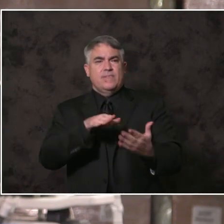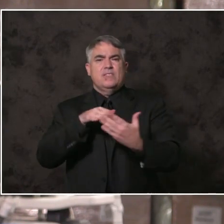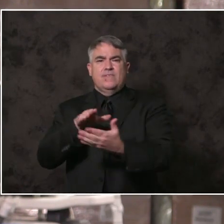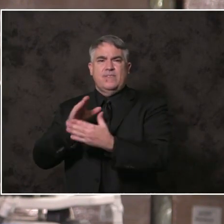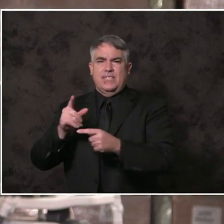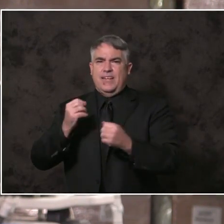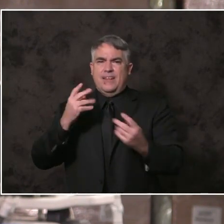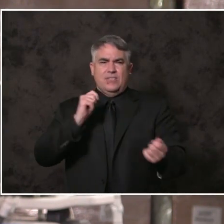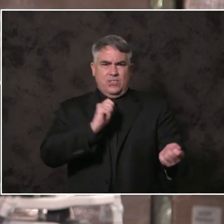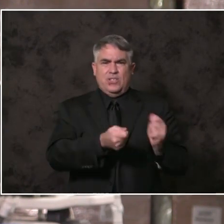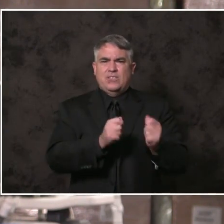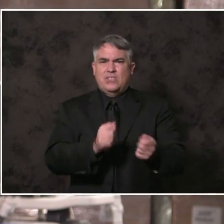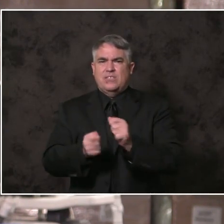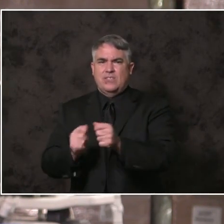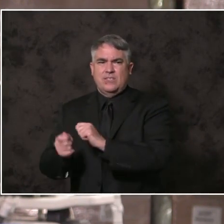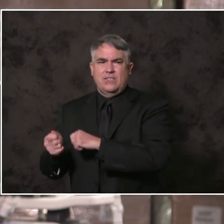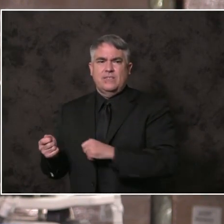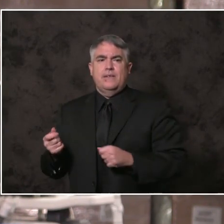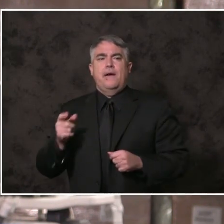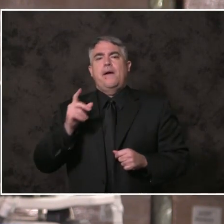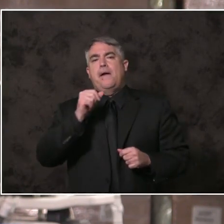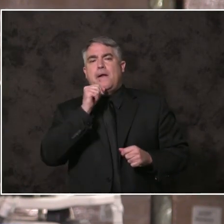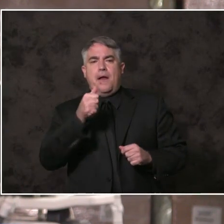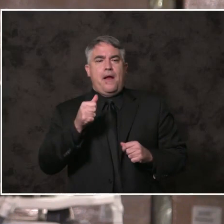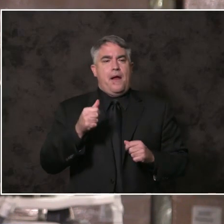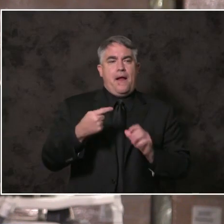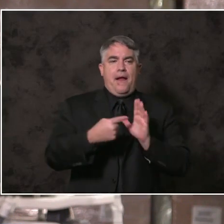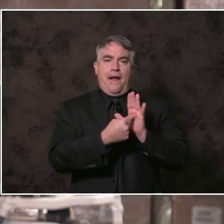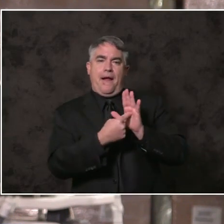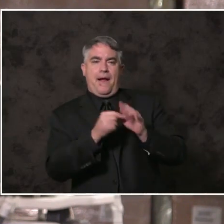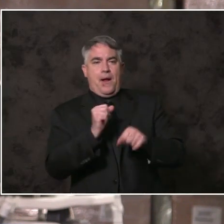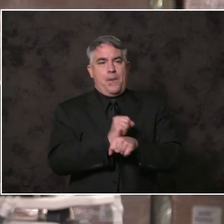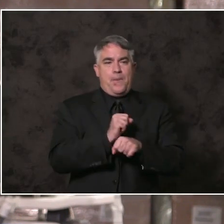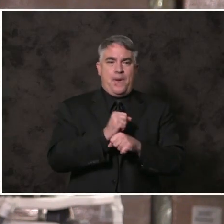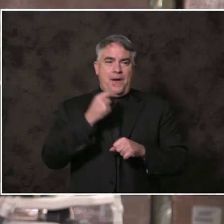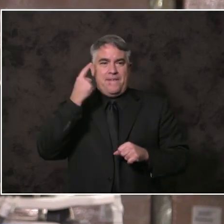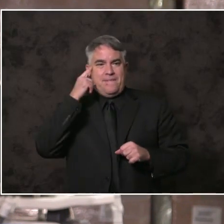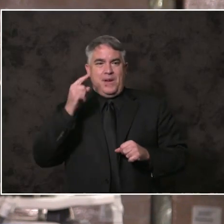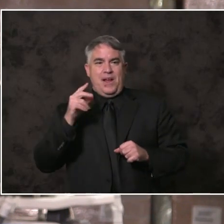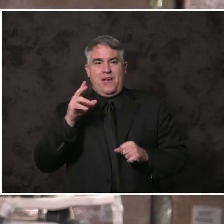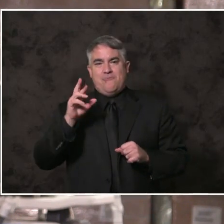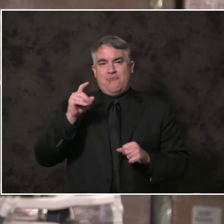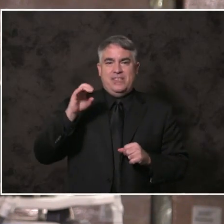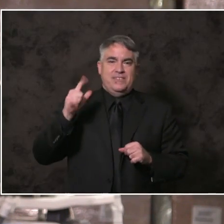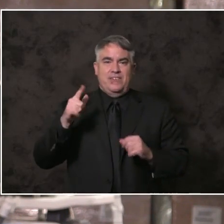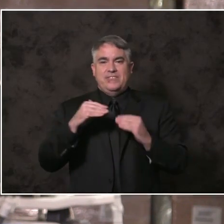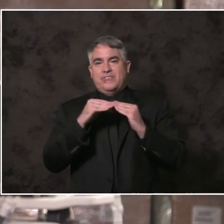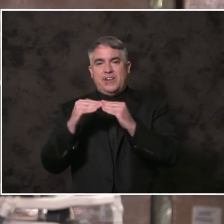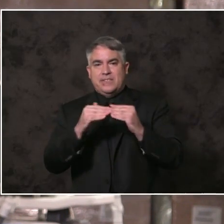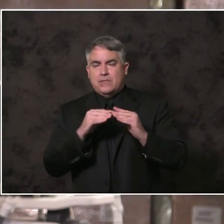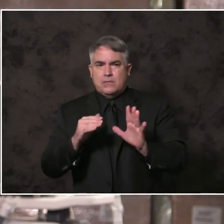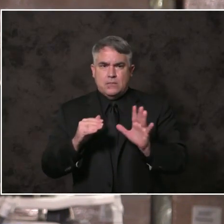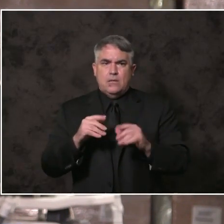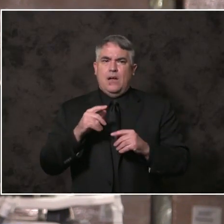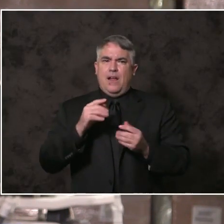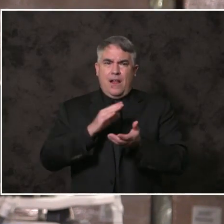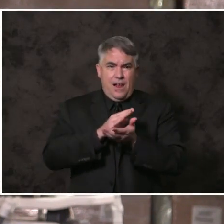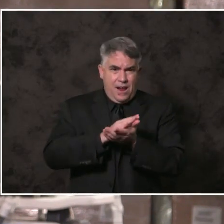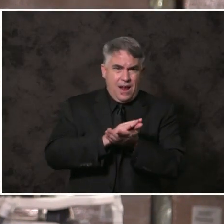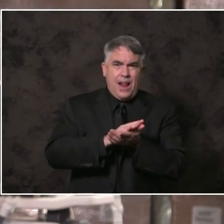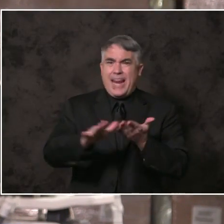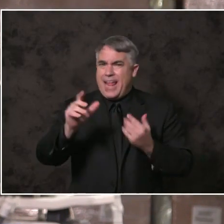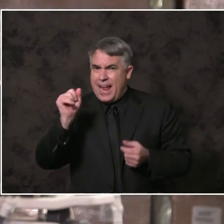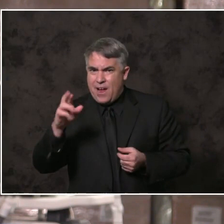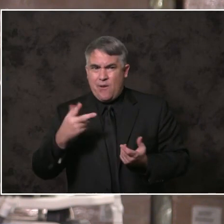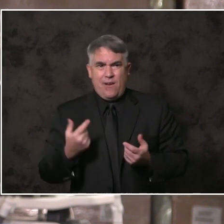not performative work on racial justice. From economic opportunity to education. Clean air and water to protecting our